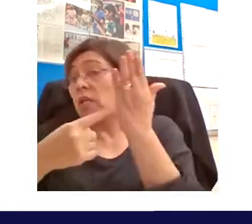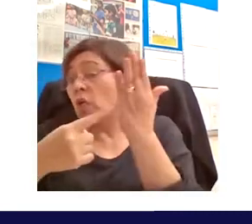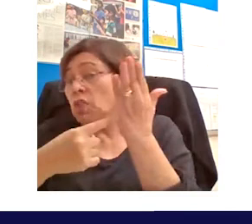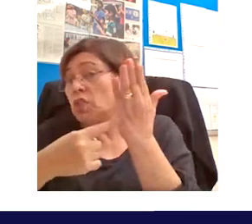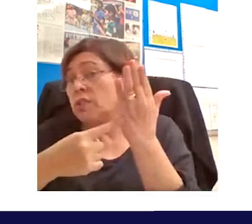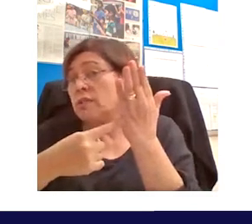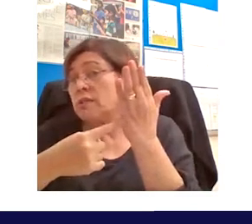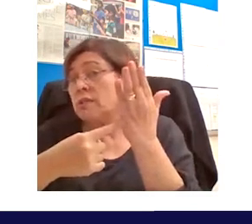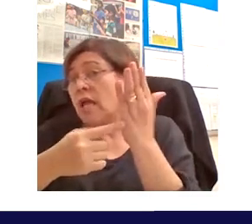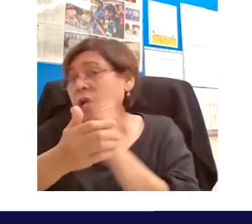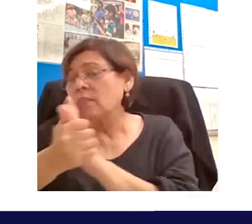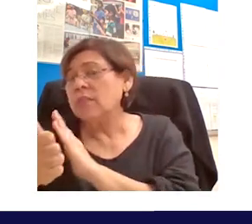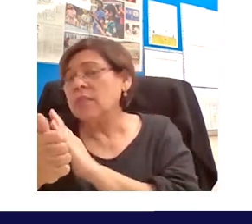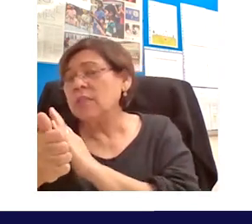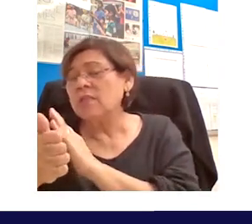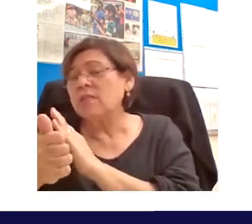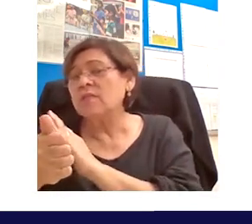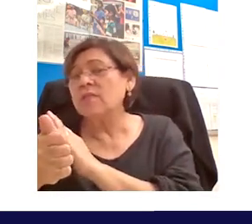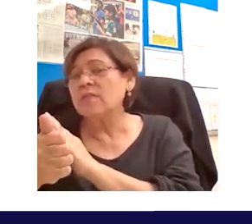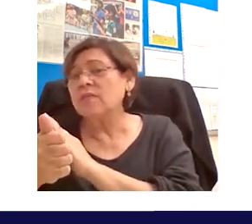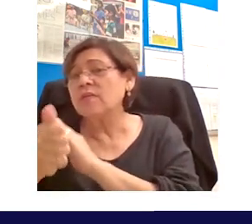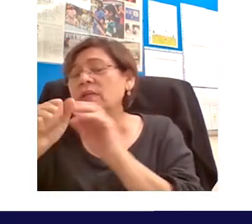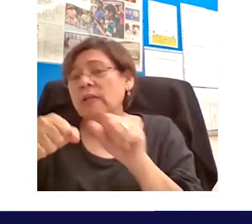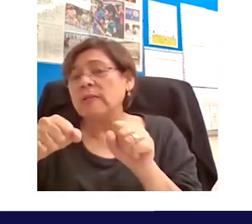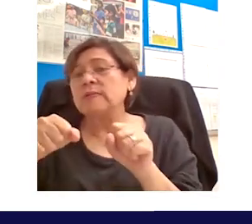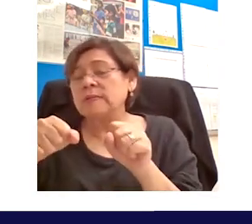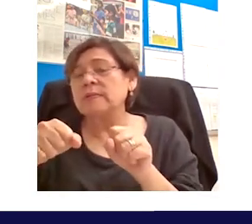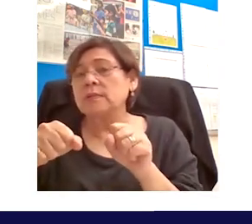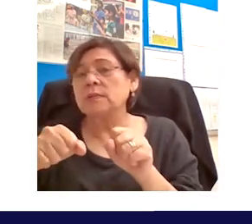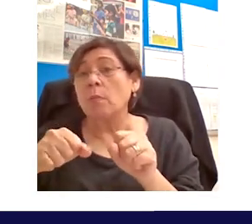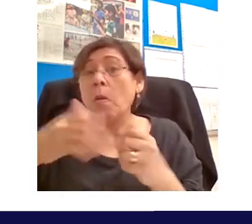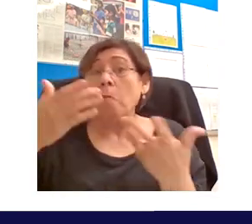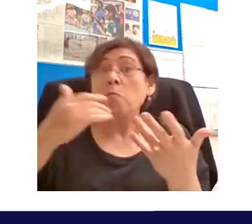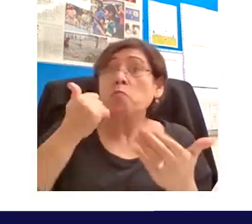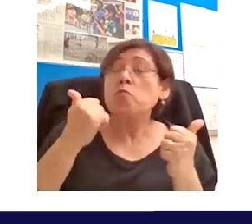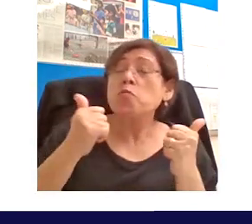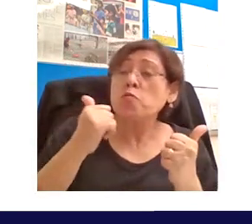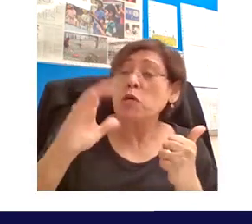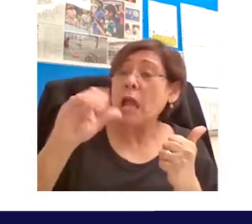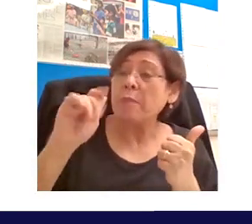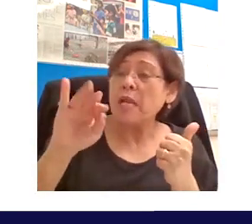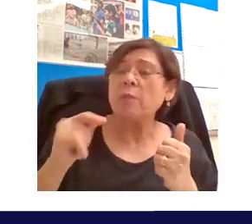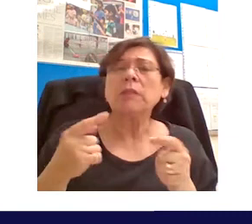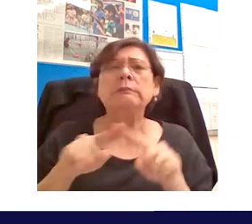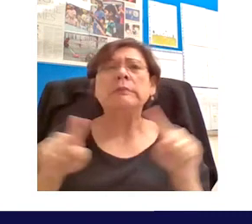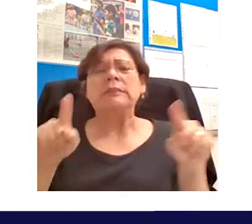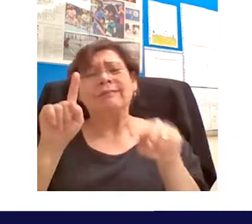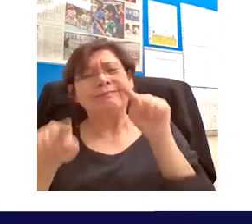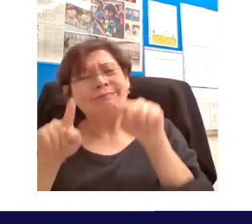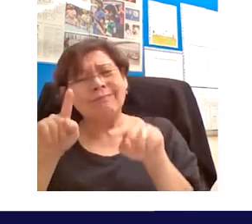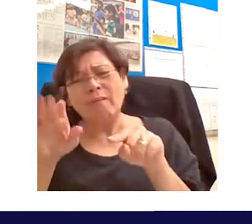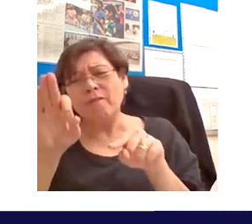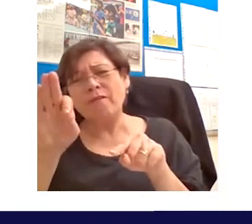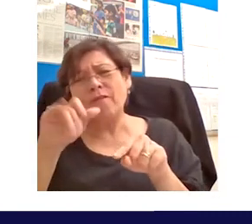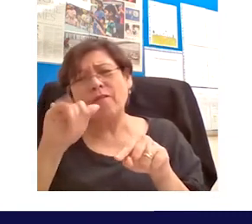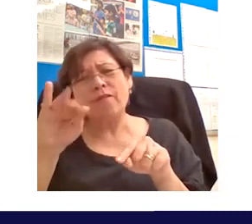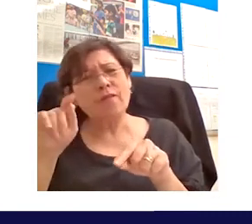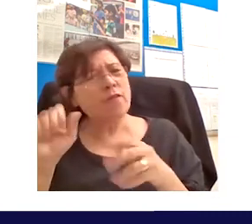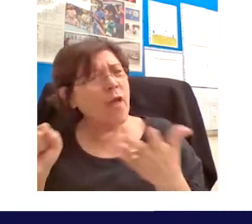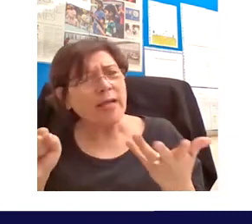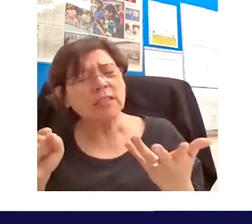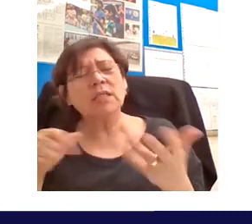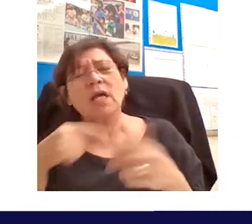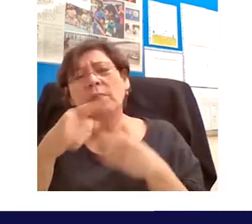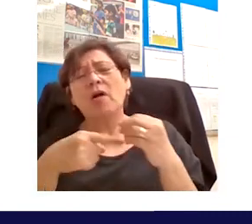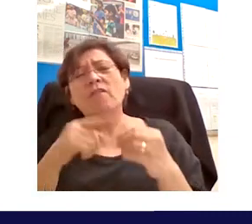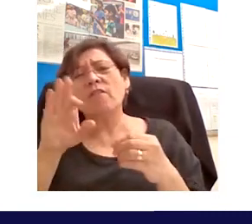to come from as well like I could see a lot of you know yeah this is going to be what the future is but there's so many um uh variables that we need to be